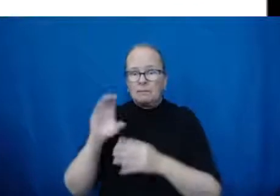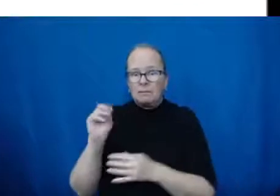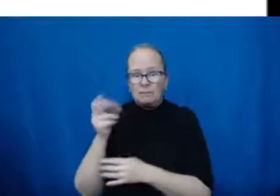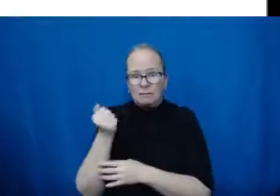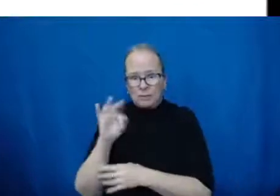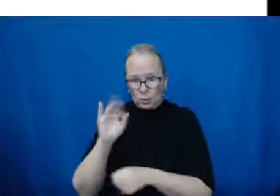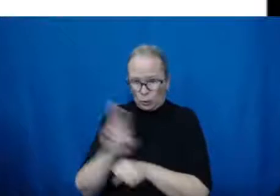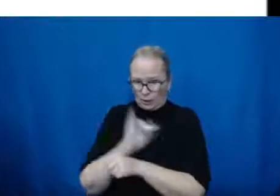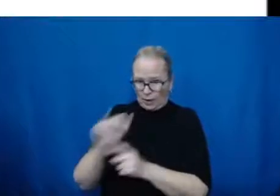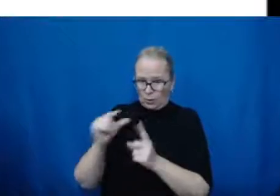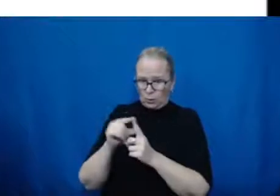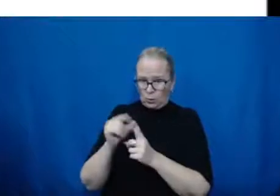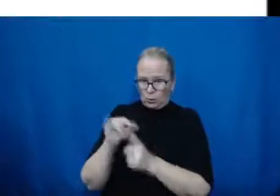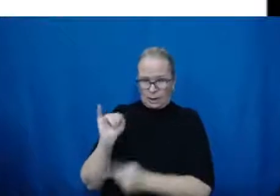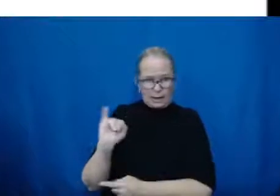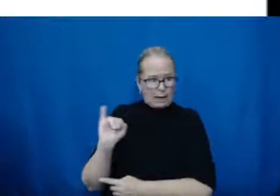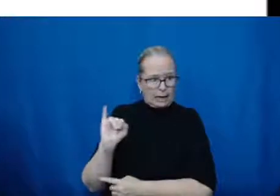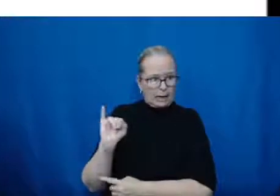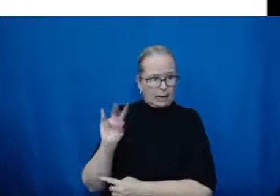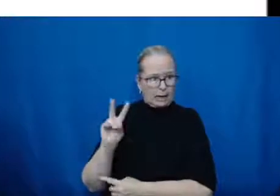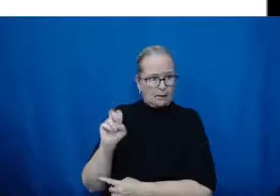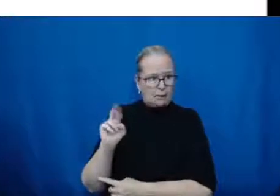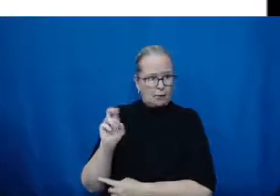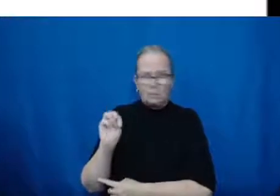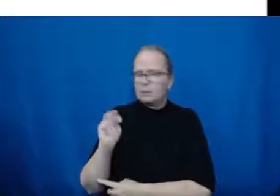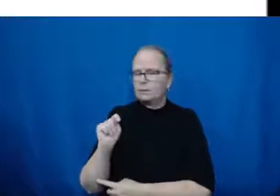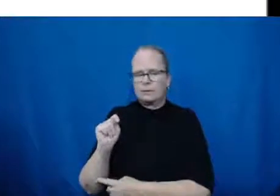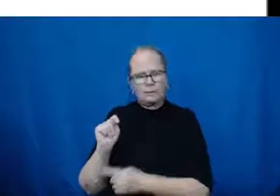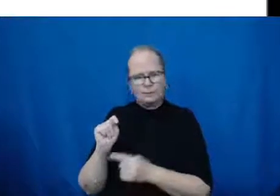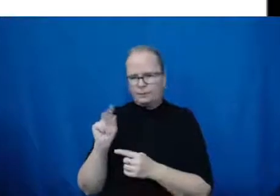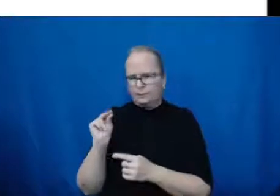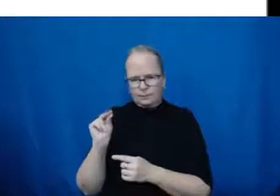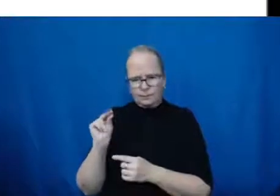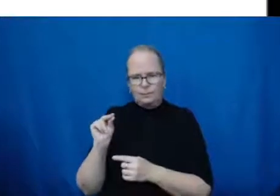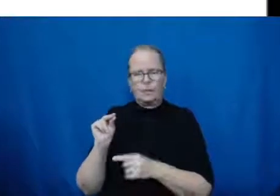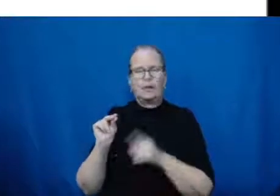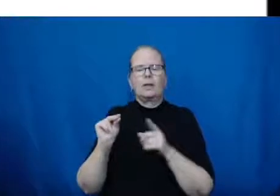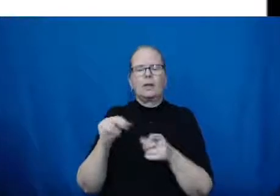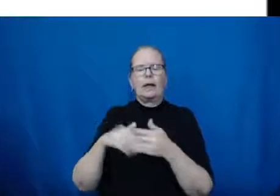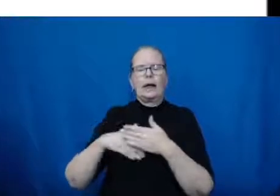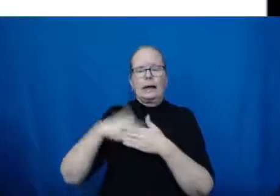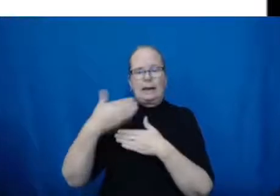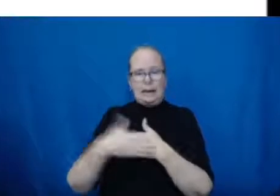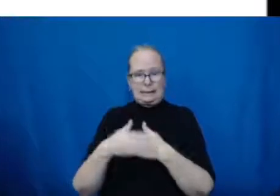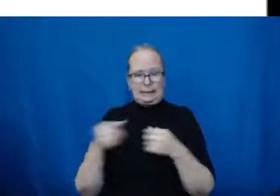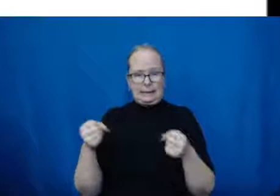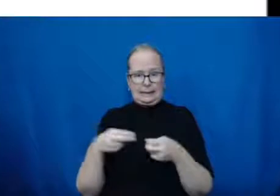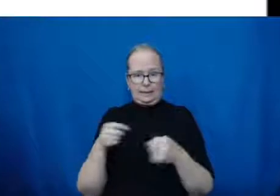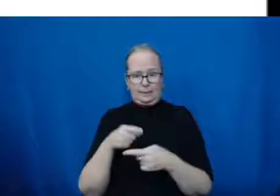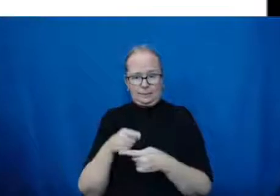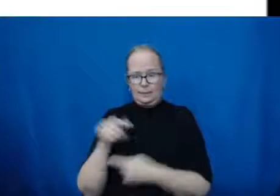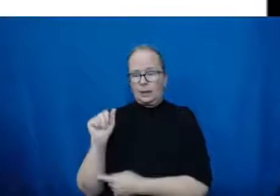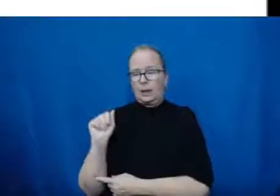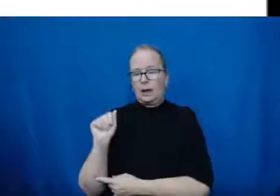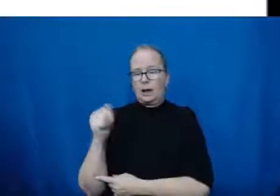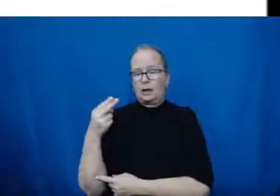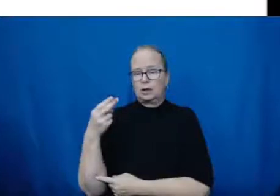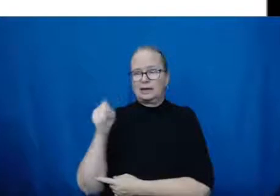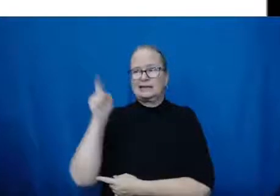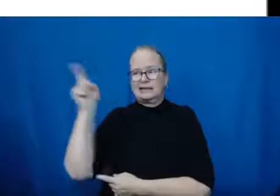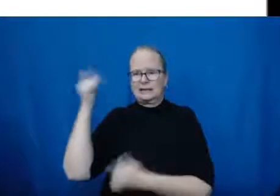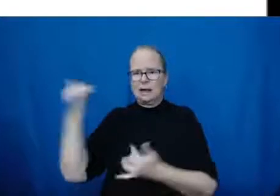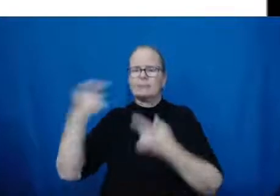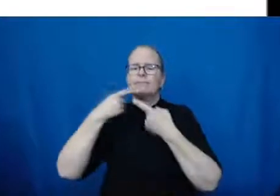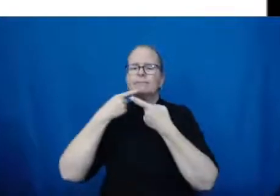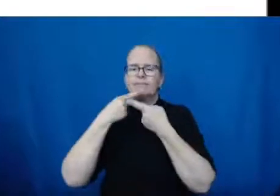AHS has released a report, and this is available for everyone to read. It's in the public domain. So earlier this year, and then it was revised